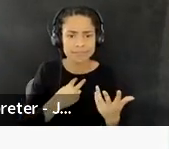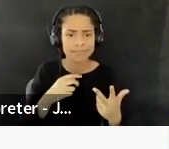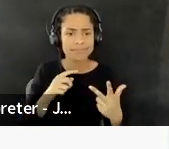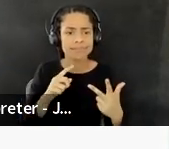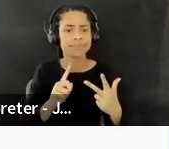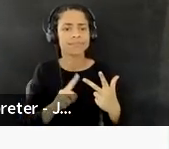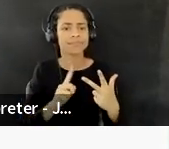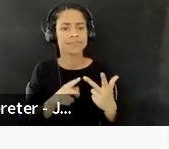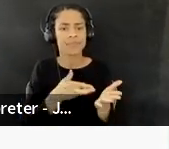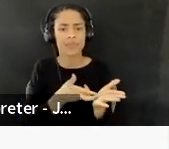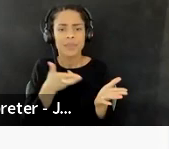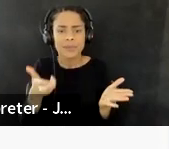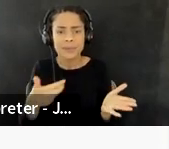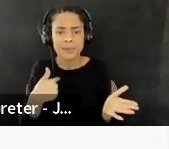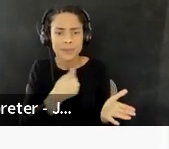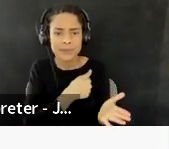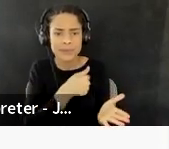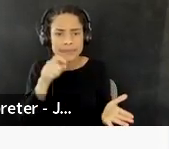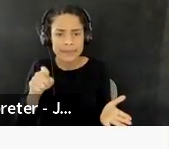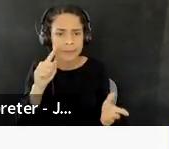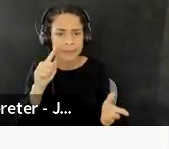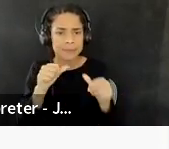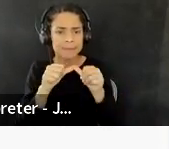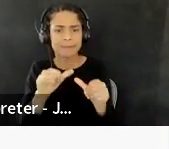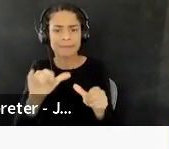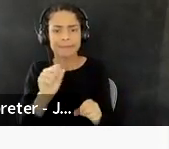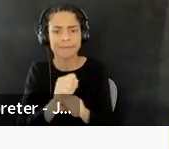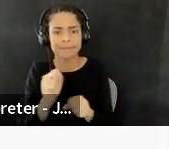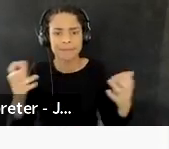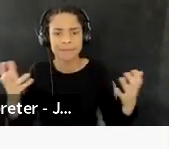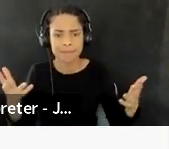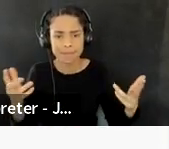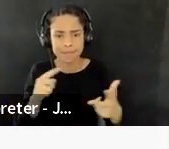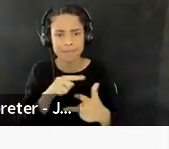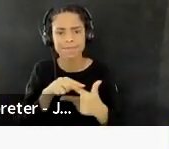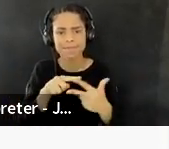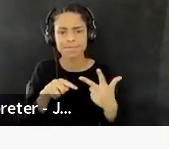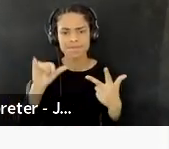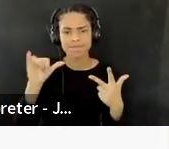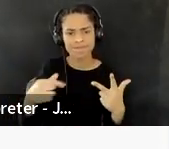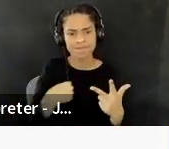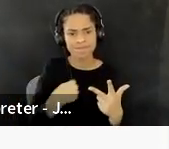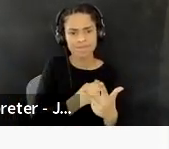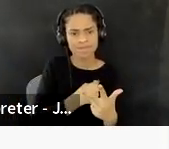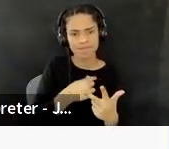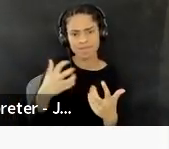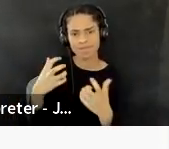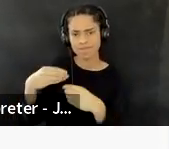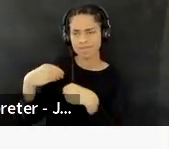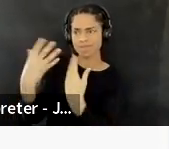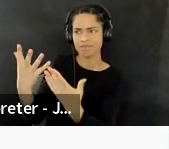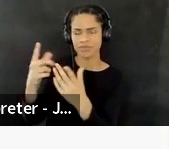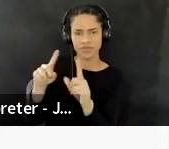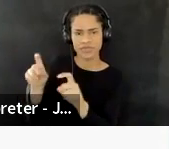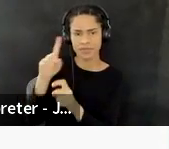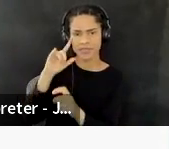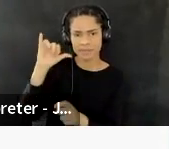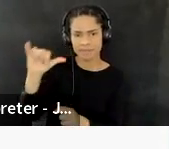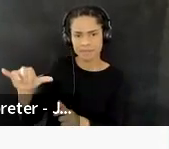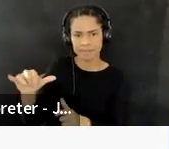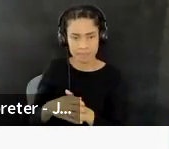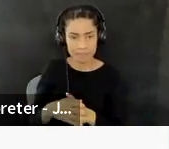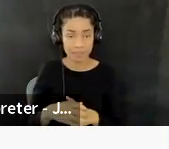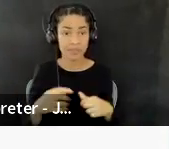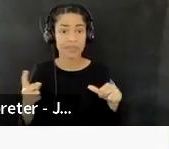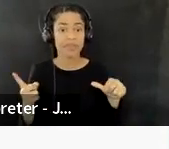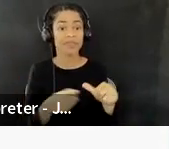do we need to continue this work? Um, we just had our first round of the survey shared,